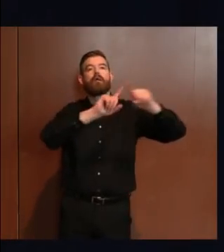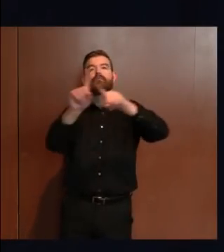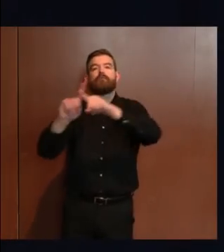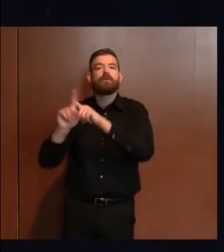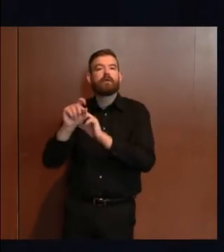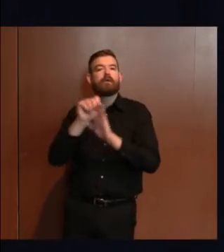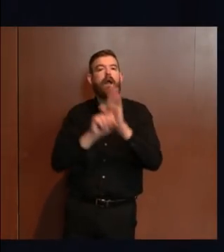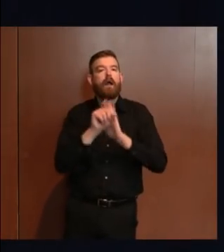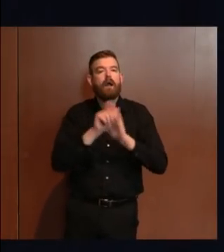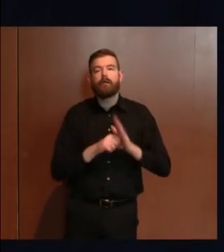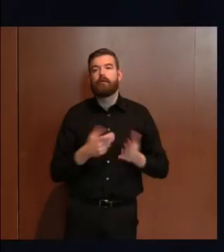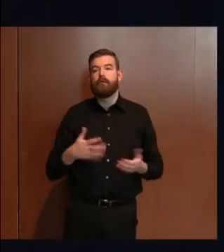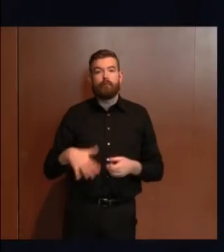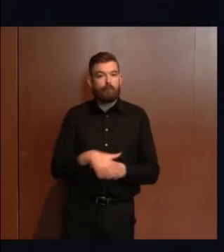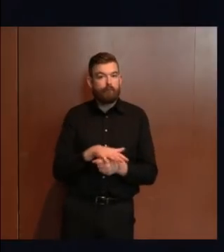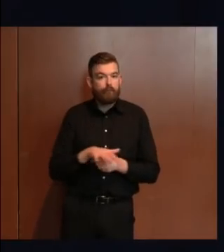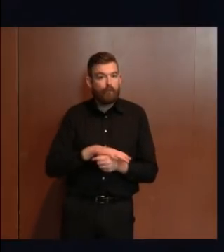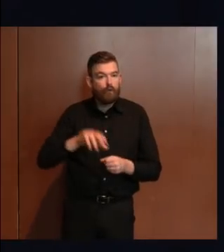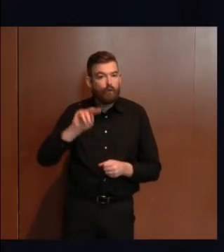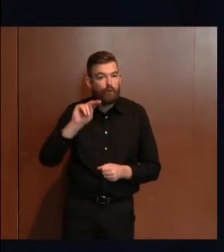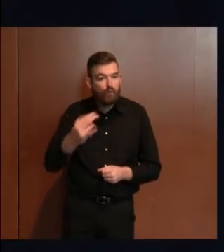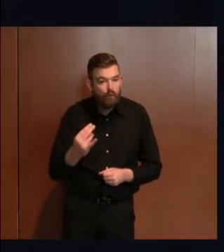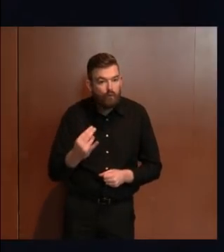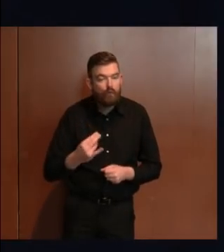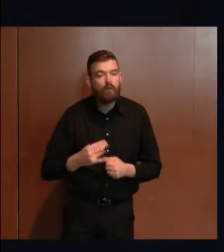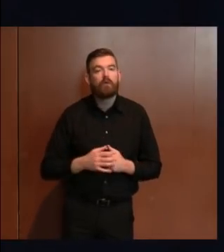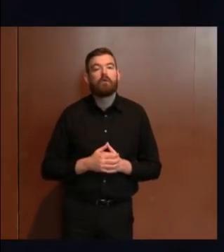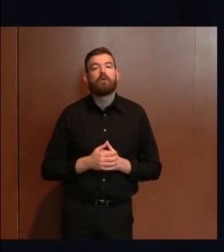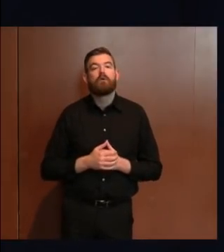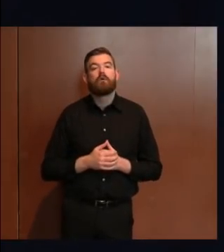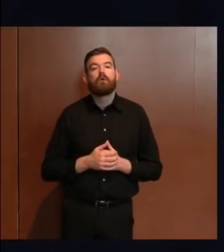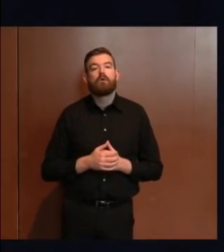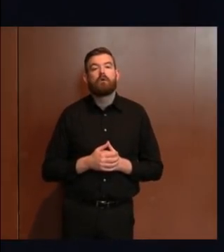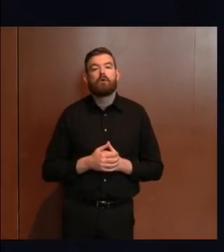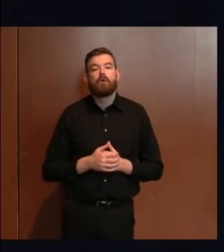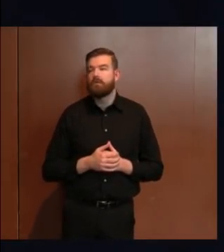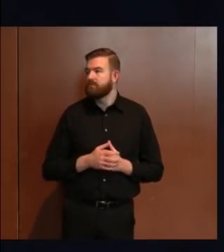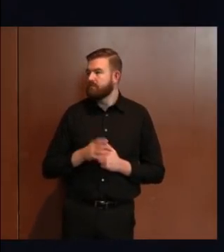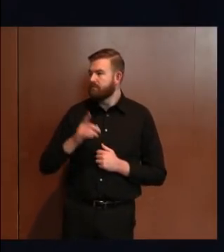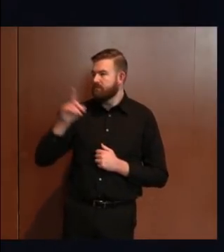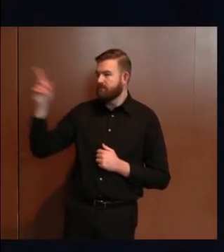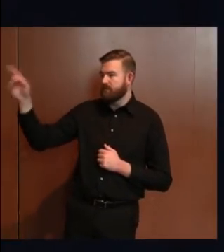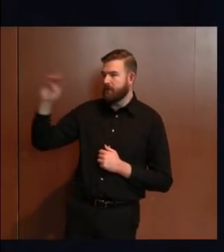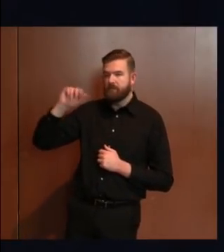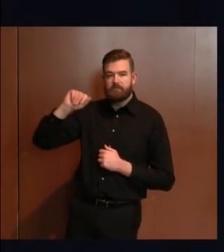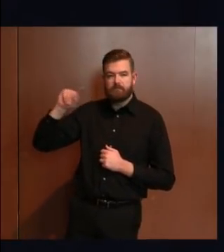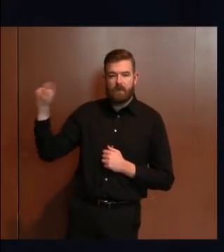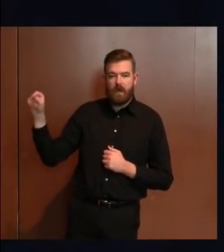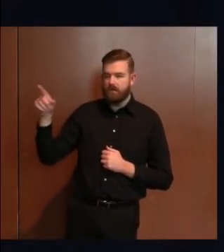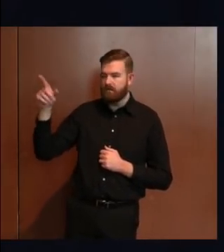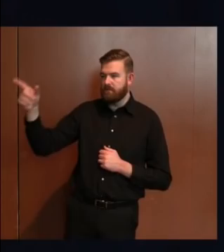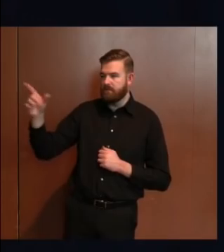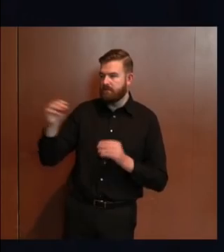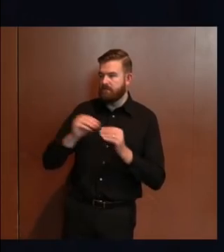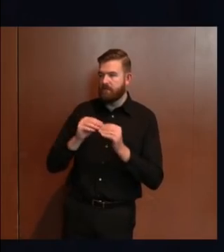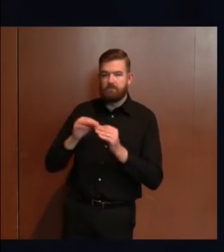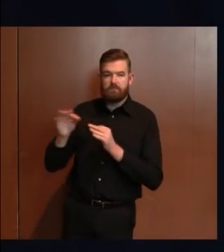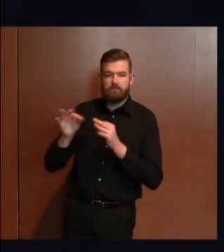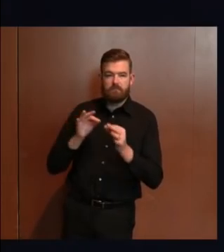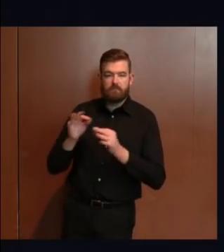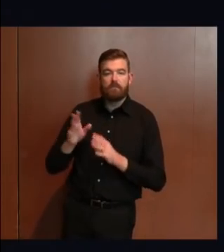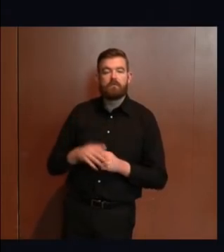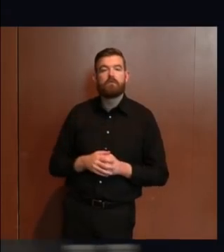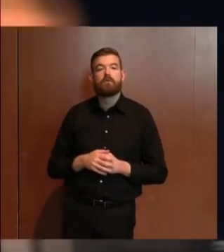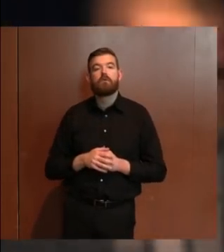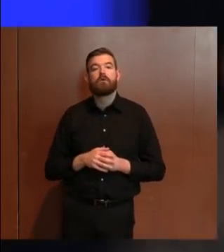certainly would defer to Matt Platkin who's standing in the back there with regards to that. No, hold on. Bear with us. Bear with us.